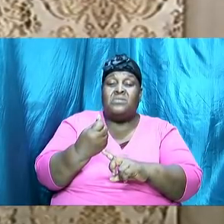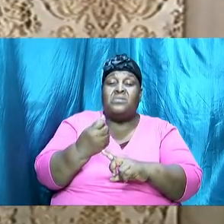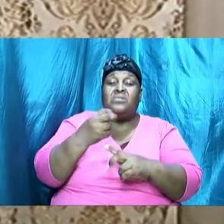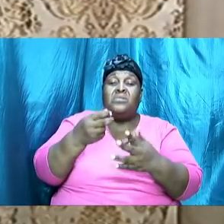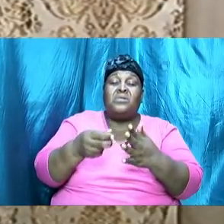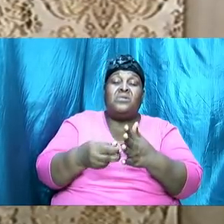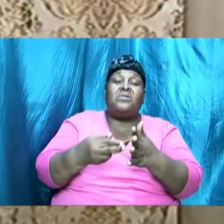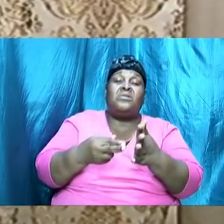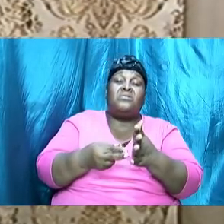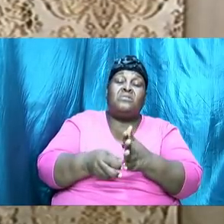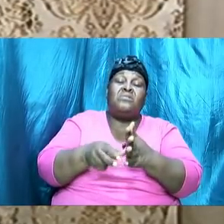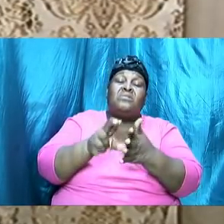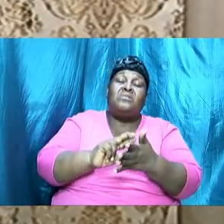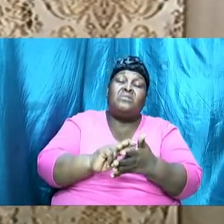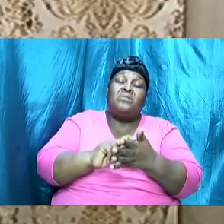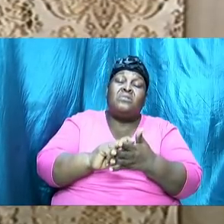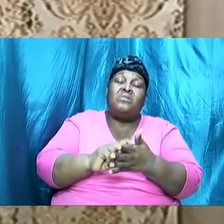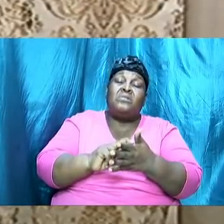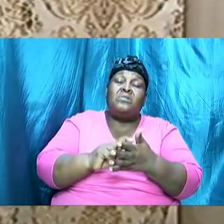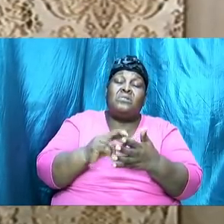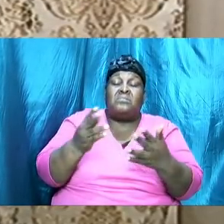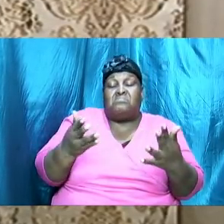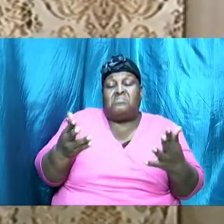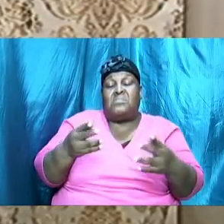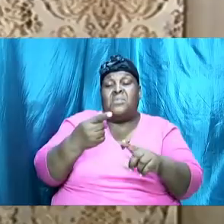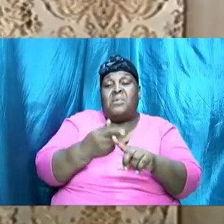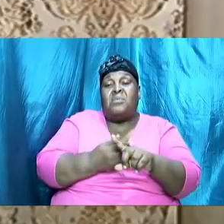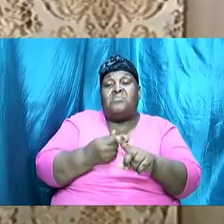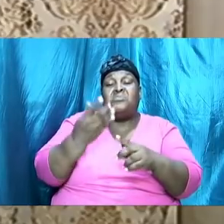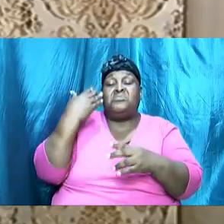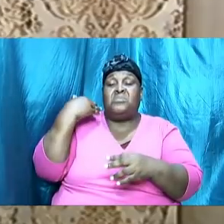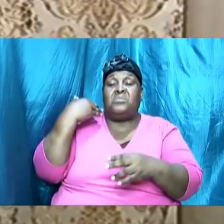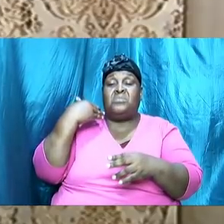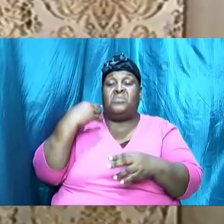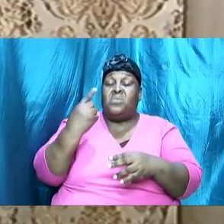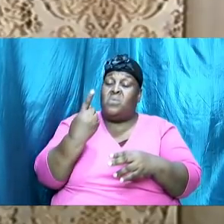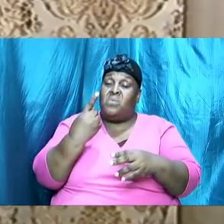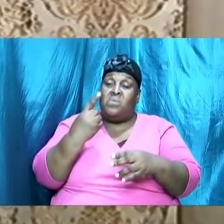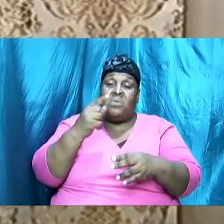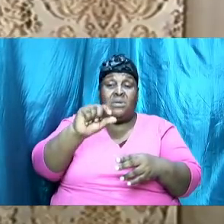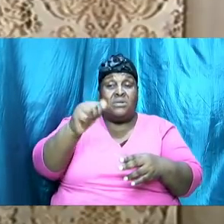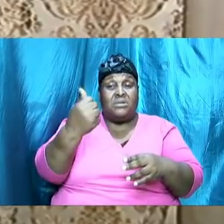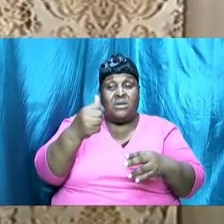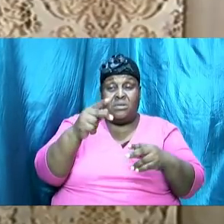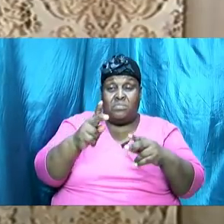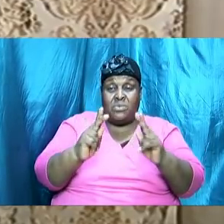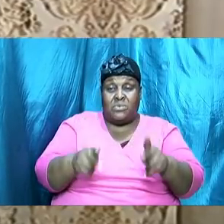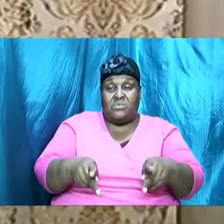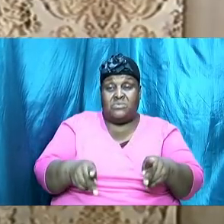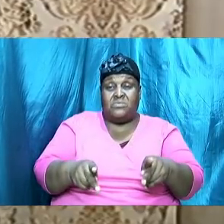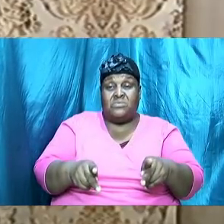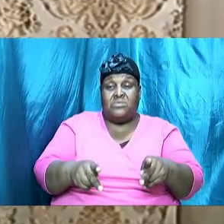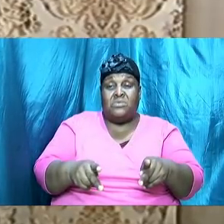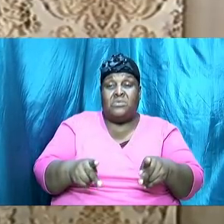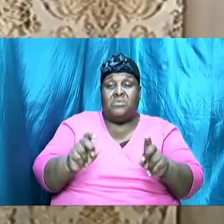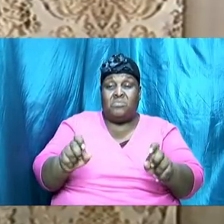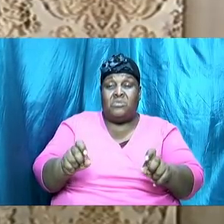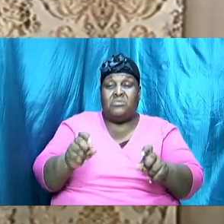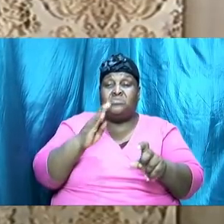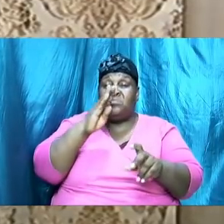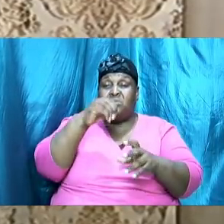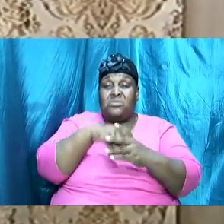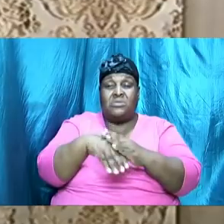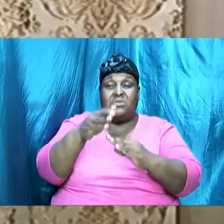ago where only 10 persons are allowed to come into the assembly. And that being the